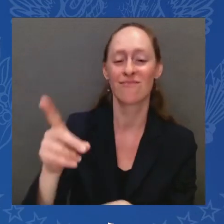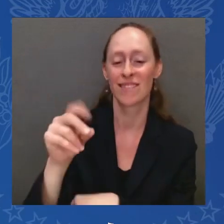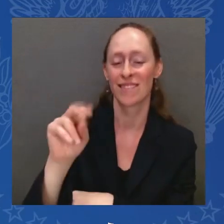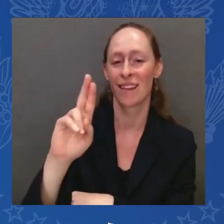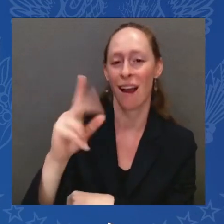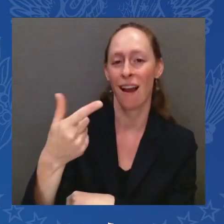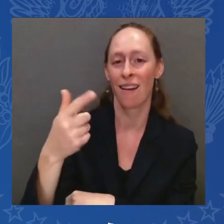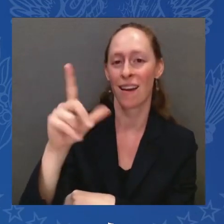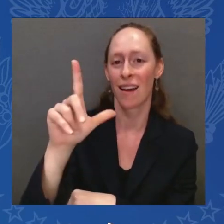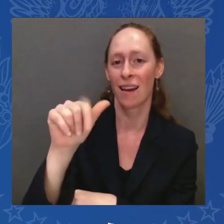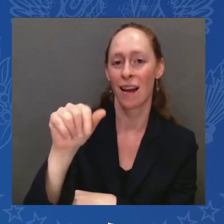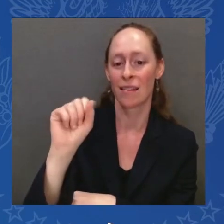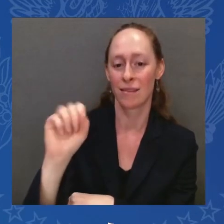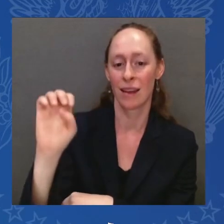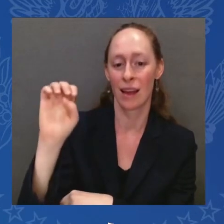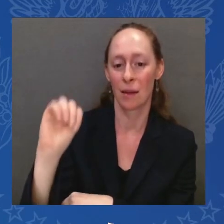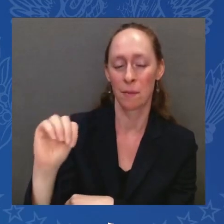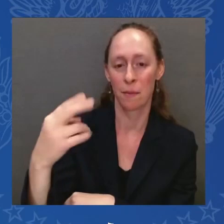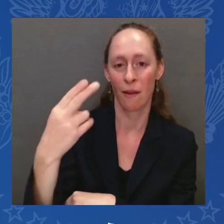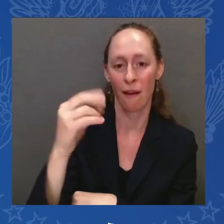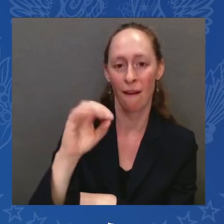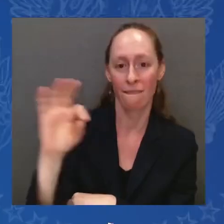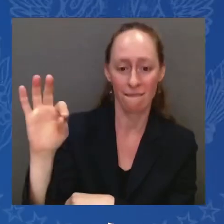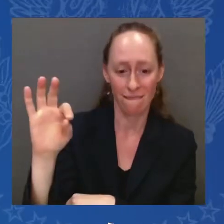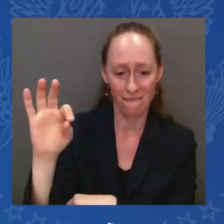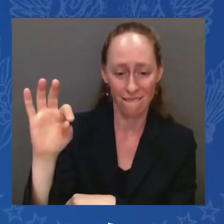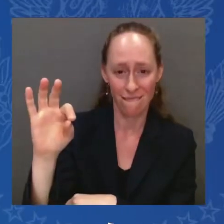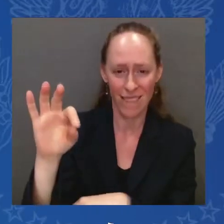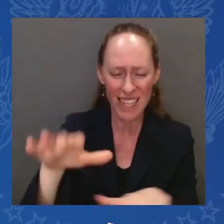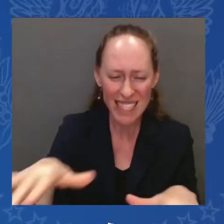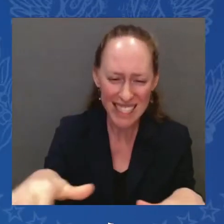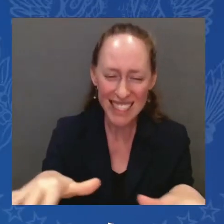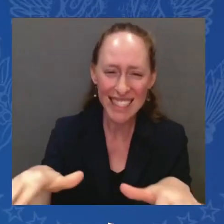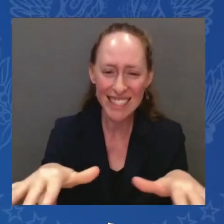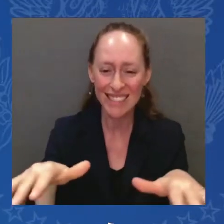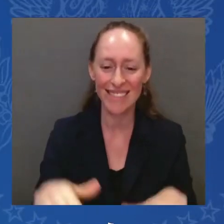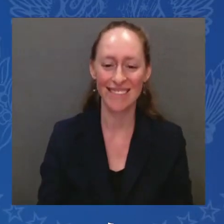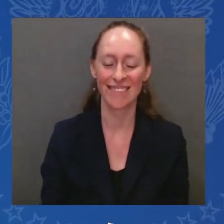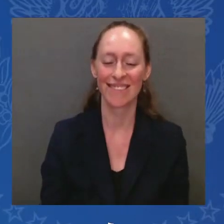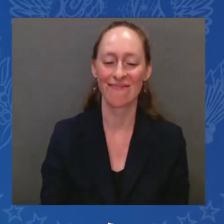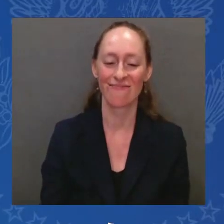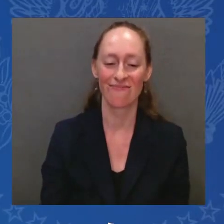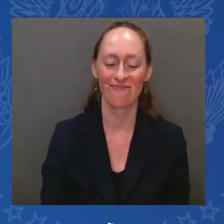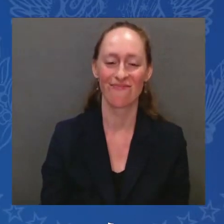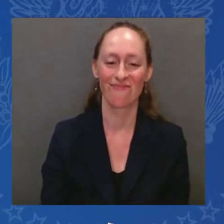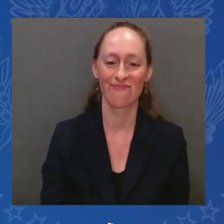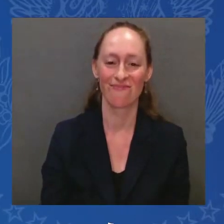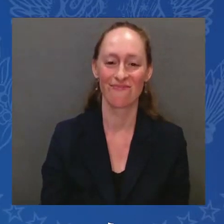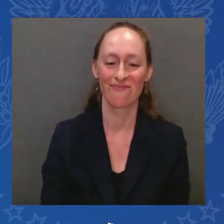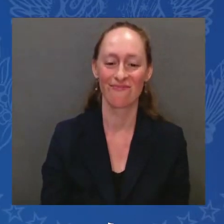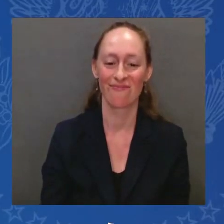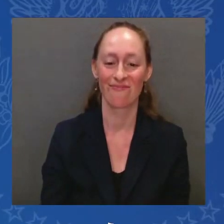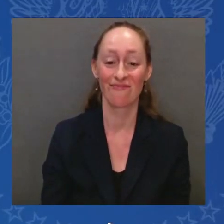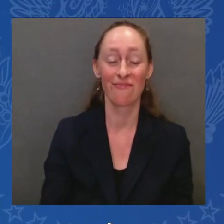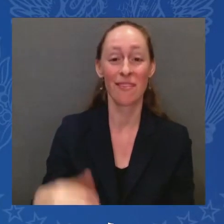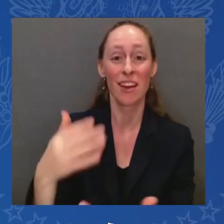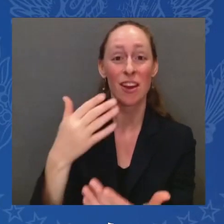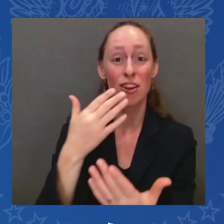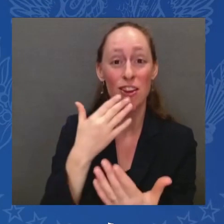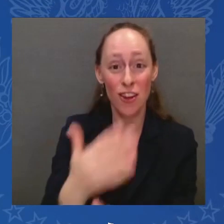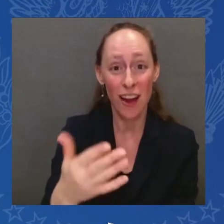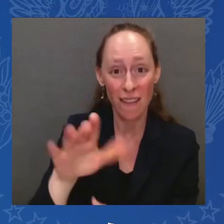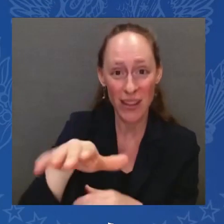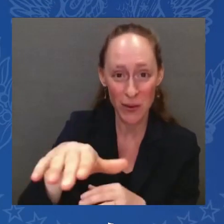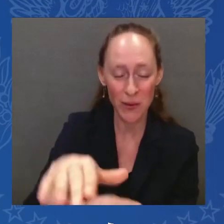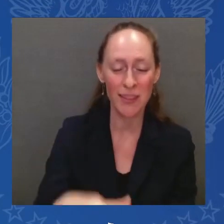you. Please be seated. Good afternoon. Good afternoon, everyone. Thank you so much for joining